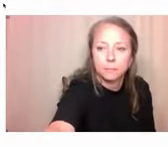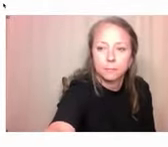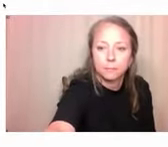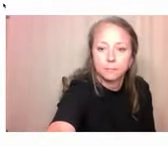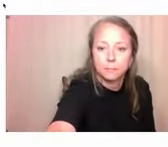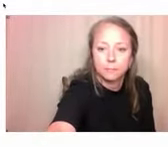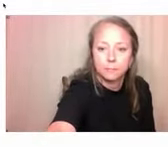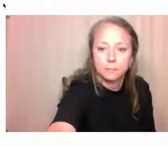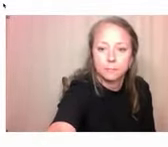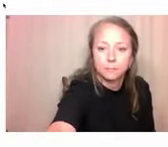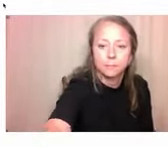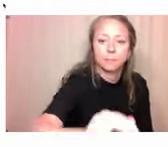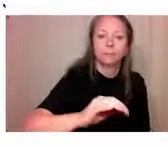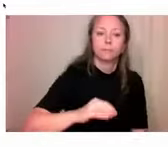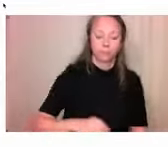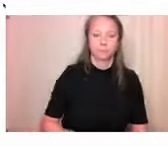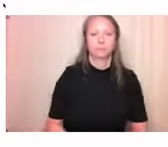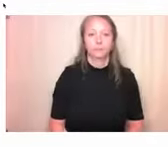Okay.